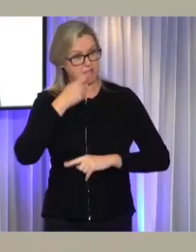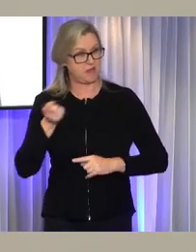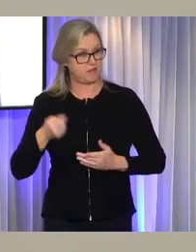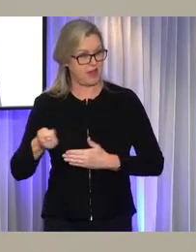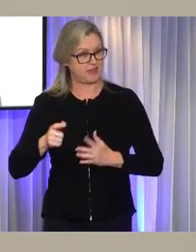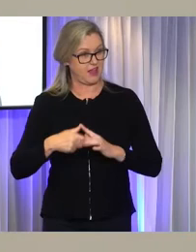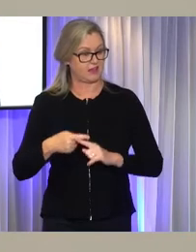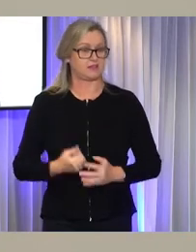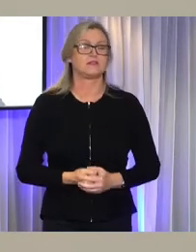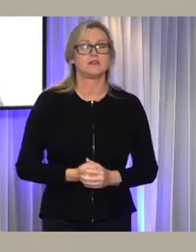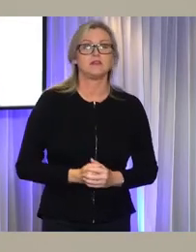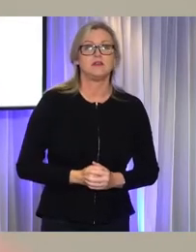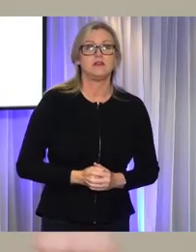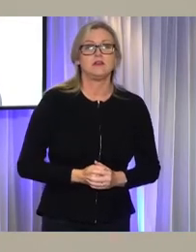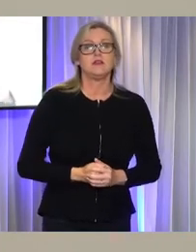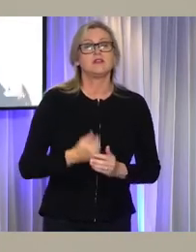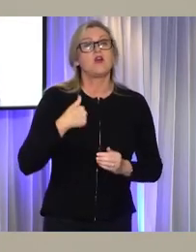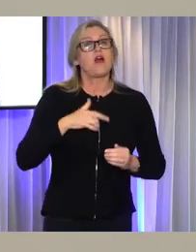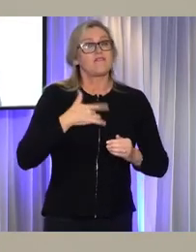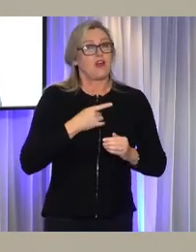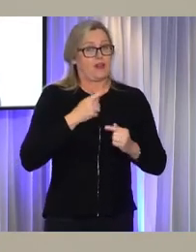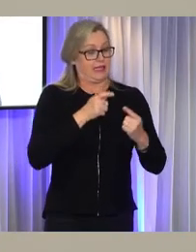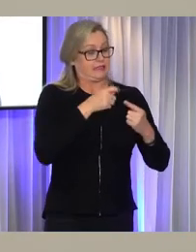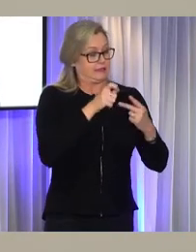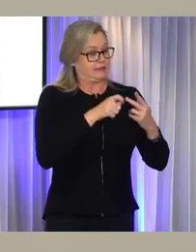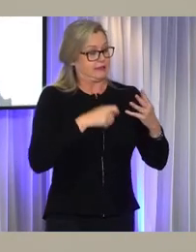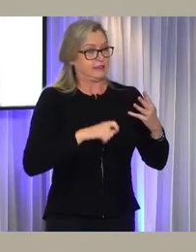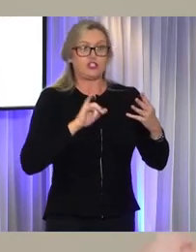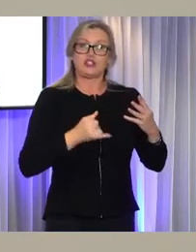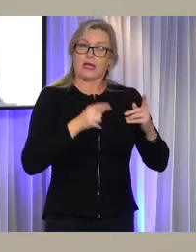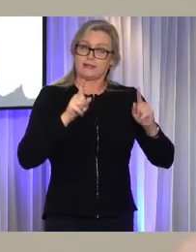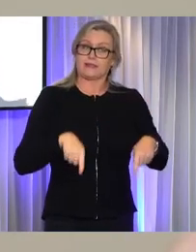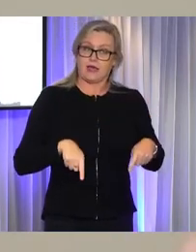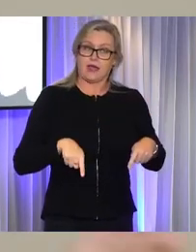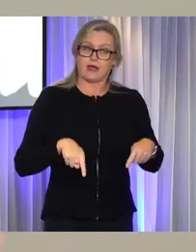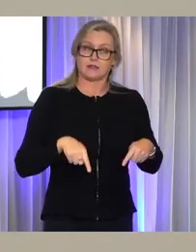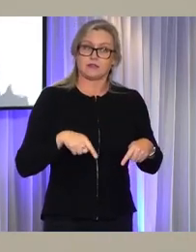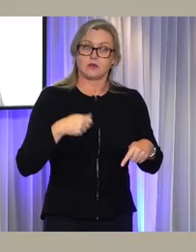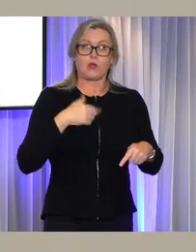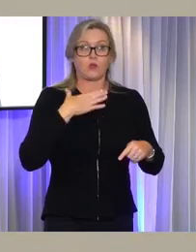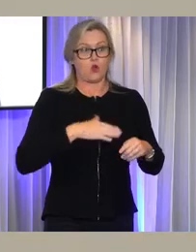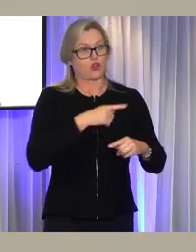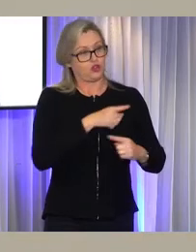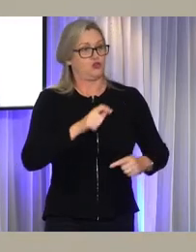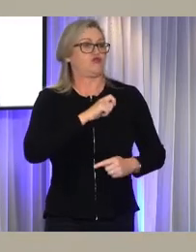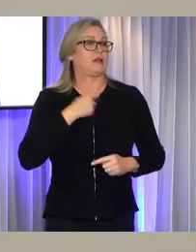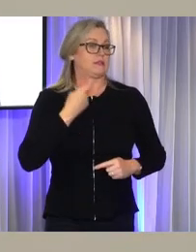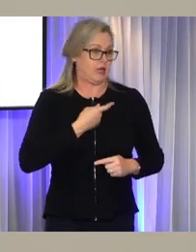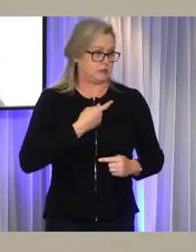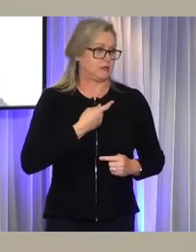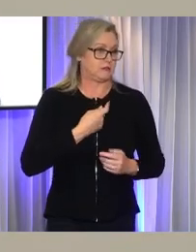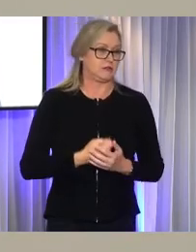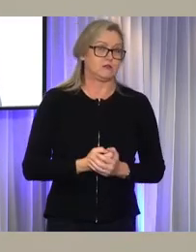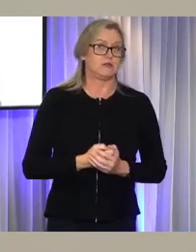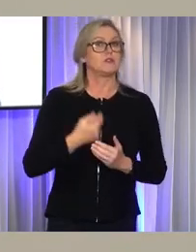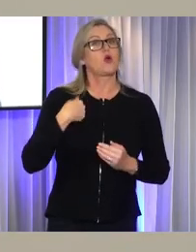accomplishments that we're making together are just the beginning, but they should be signs of trust and taking them as trusting. That's what